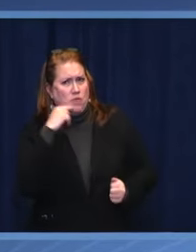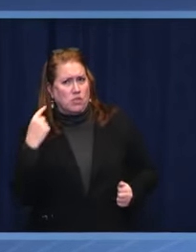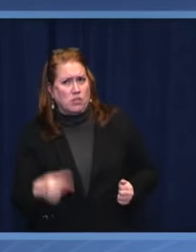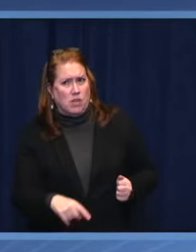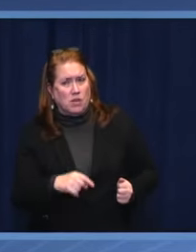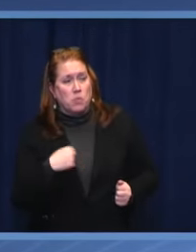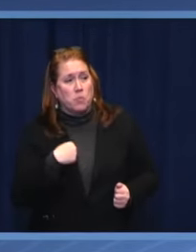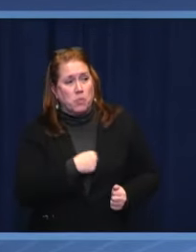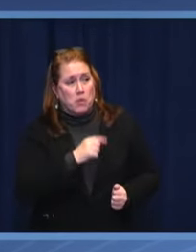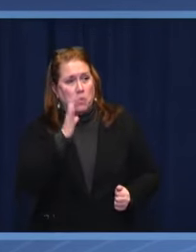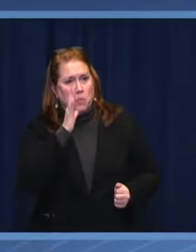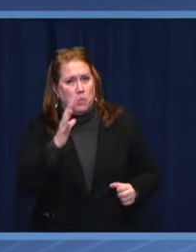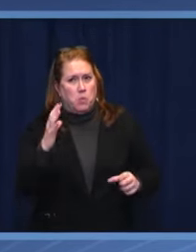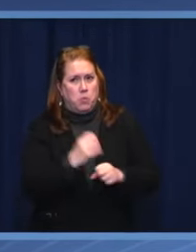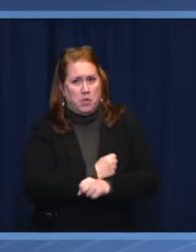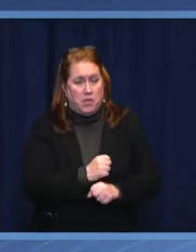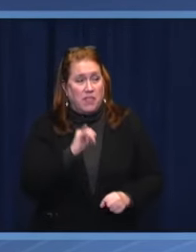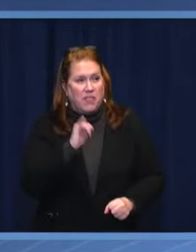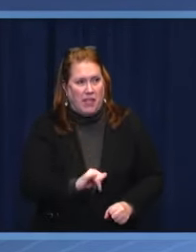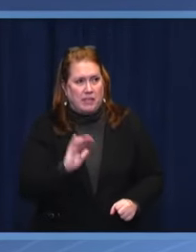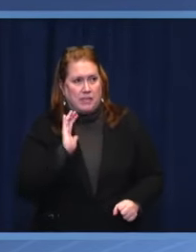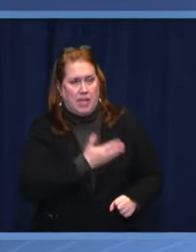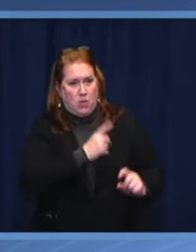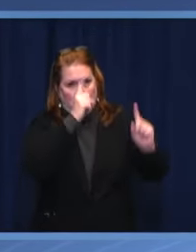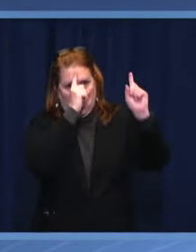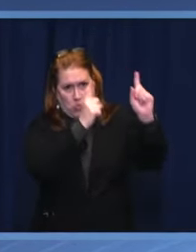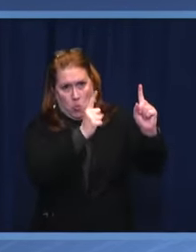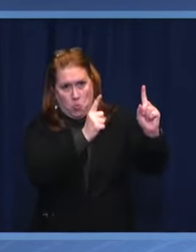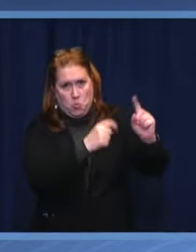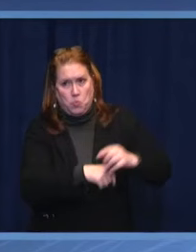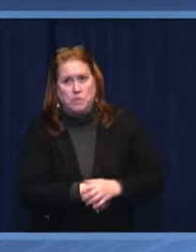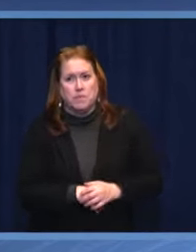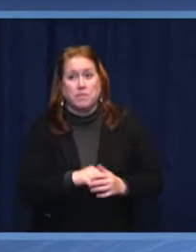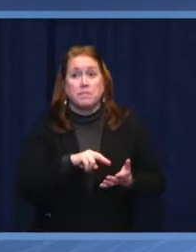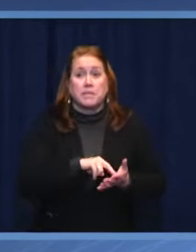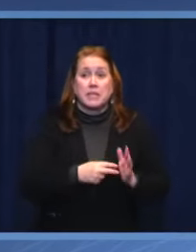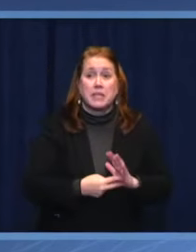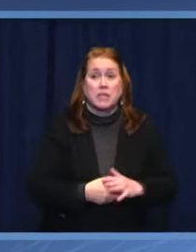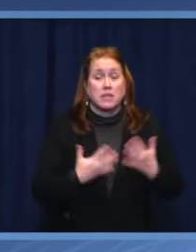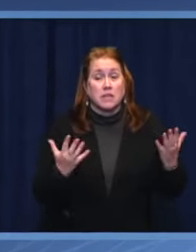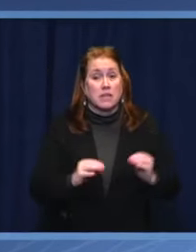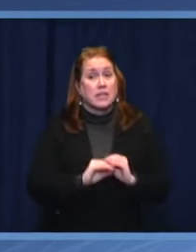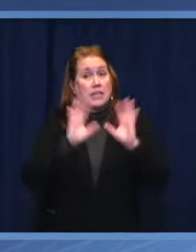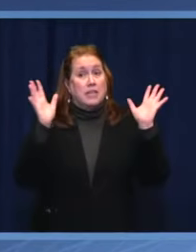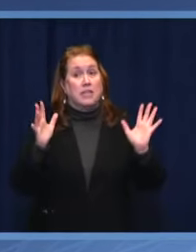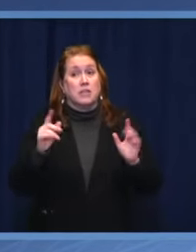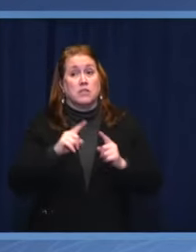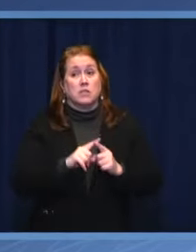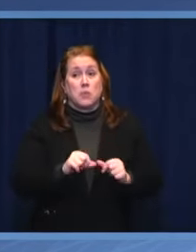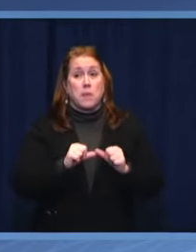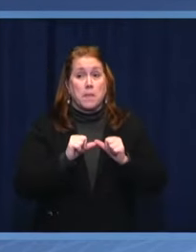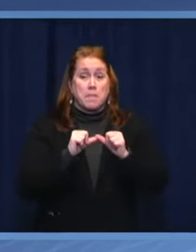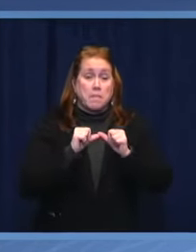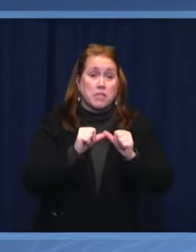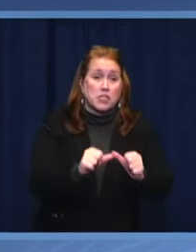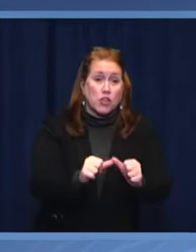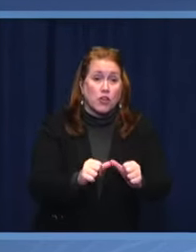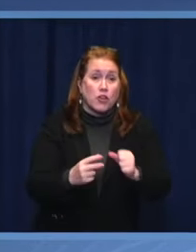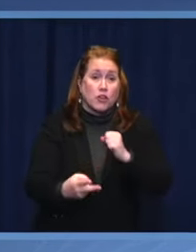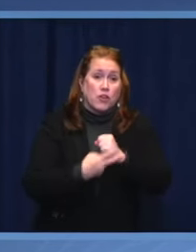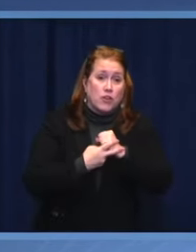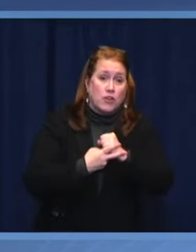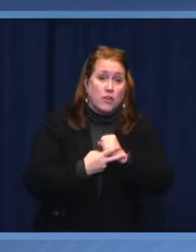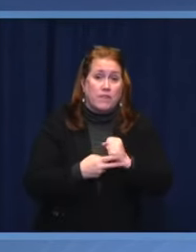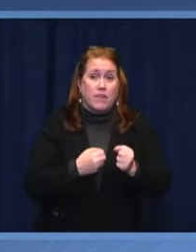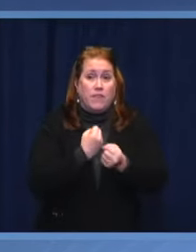national goal. What does it mean to win? Our answer is clean. To preserve freedom, to preserve